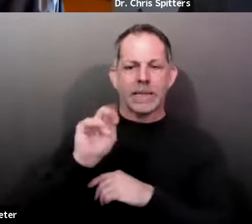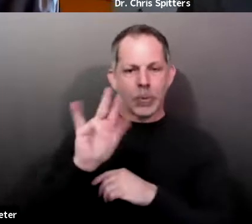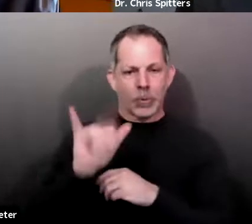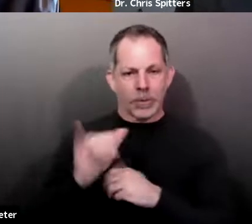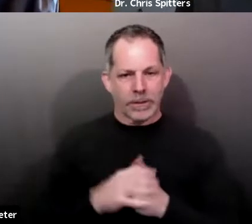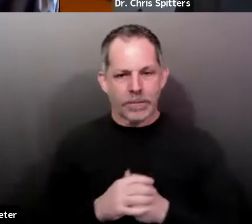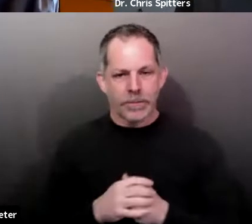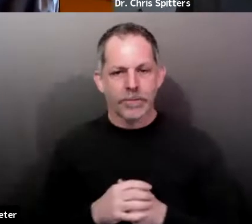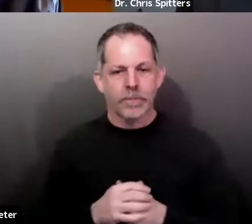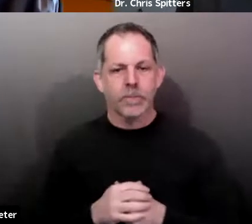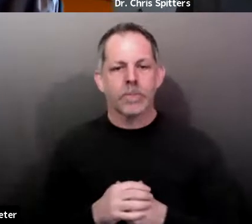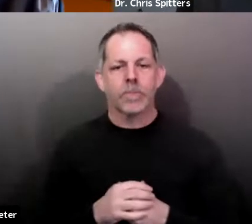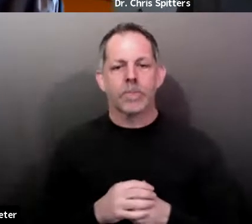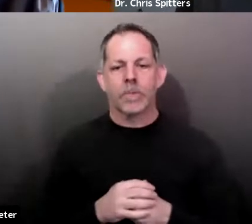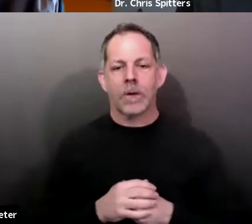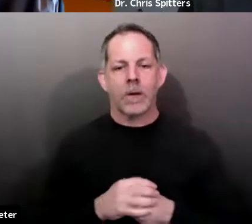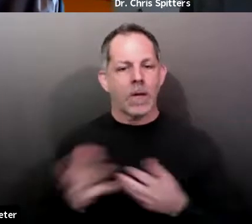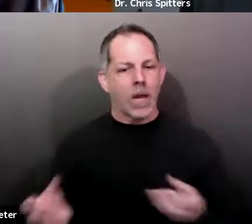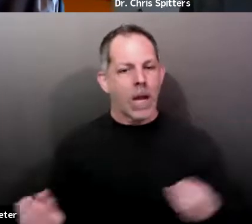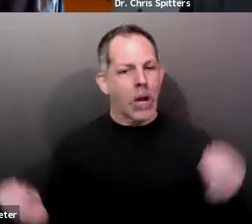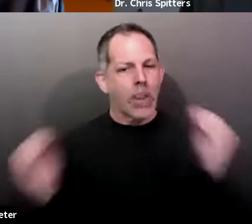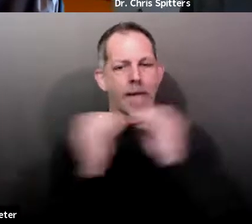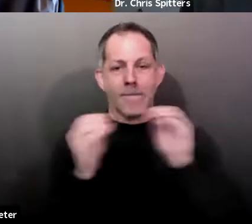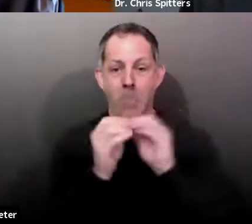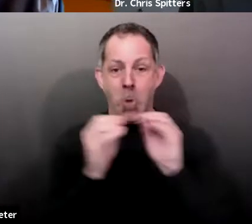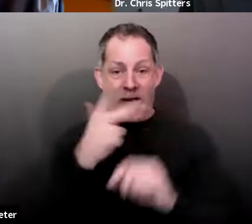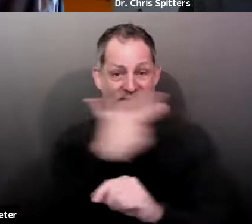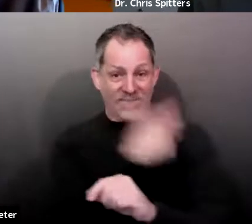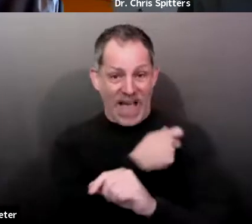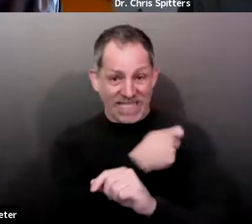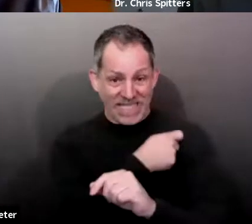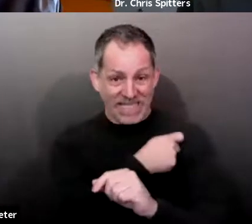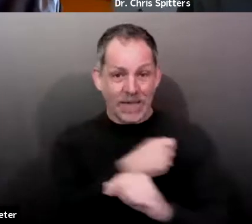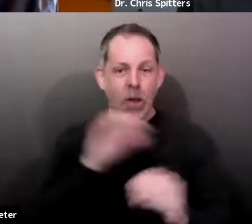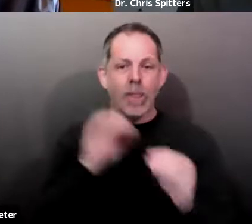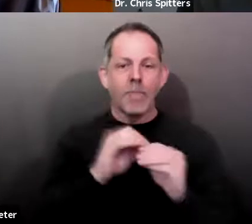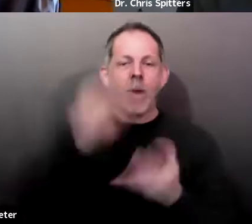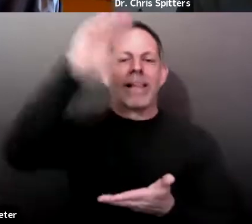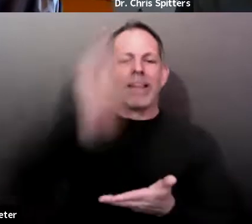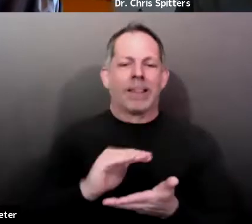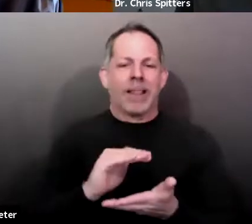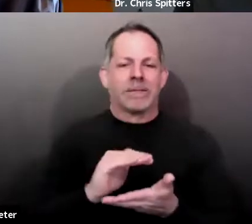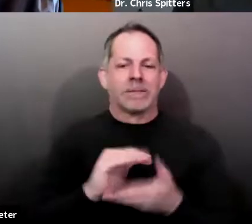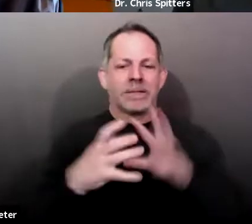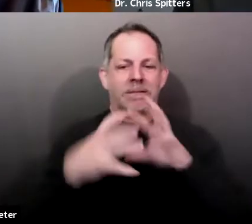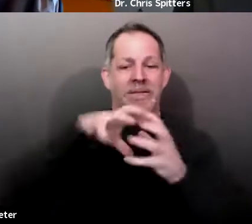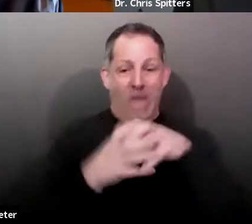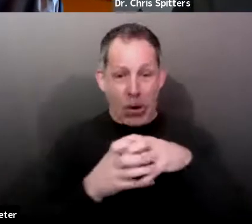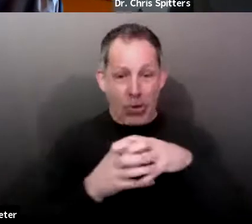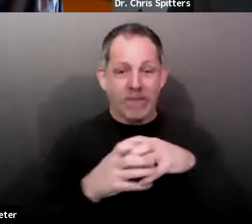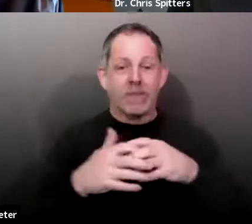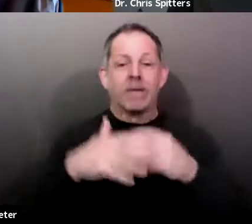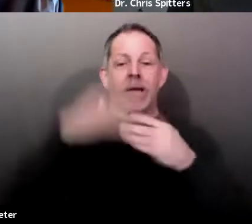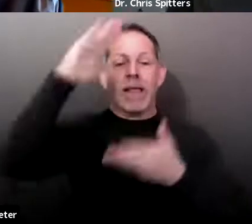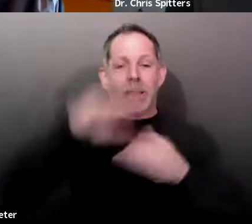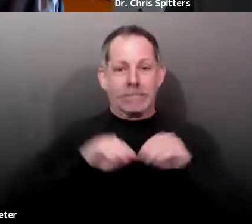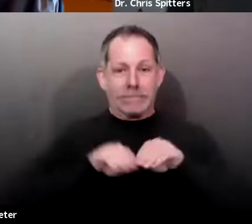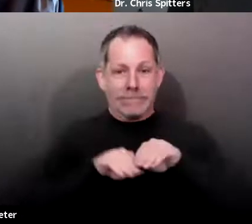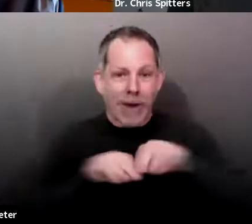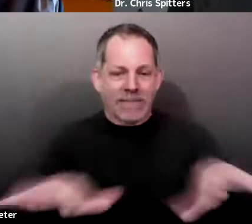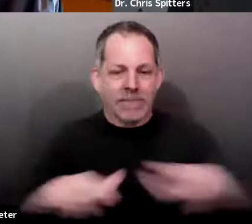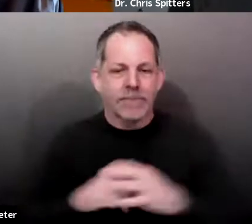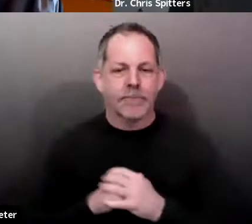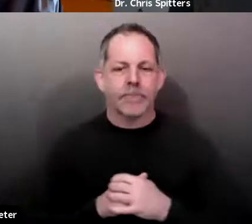down the road in life is probably going to be adjusting the vaccines in future years as these variants emerge so that we can